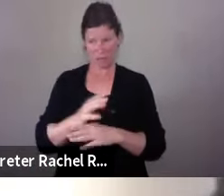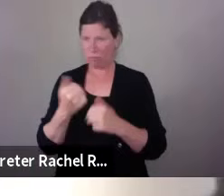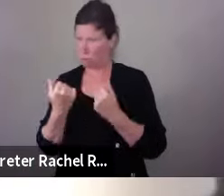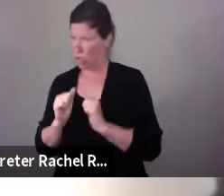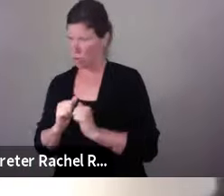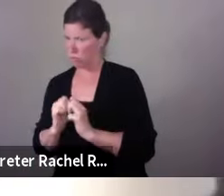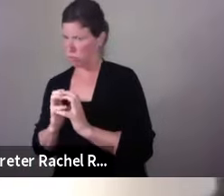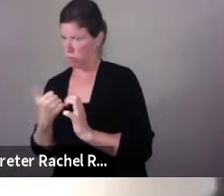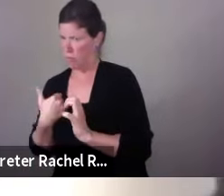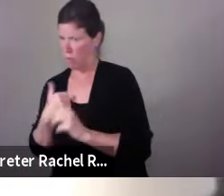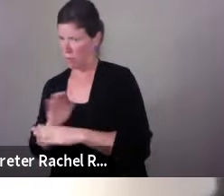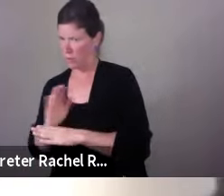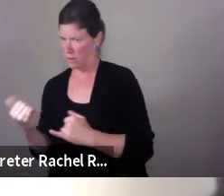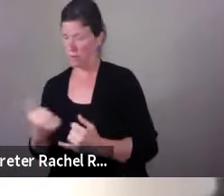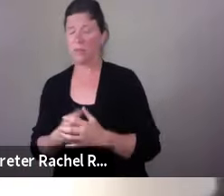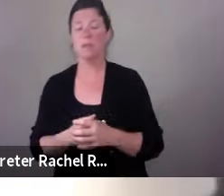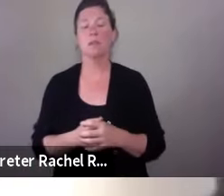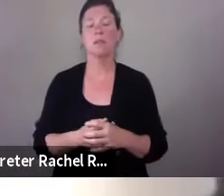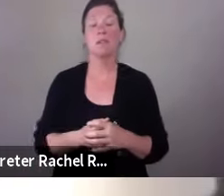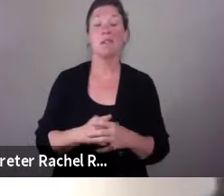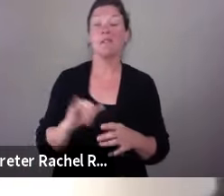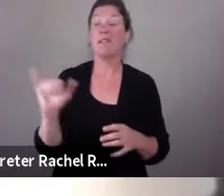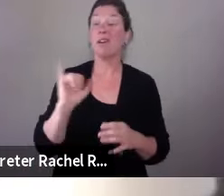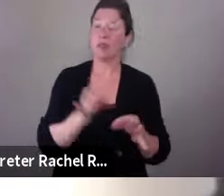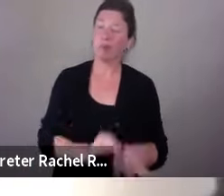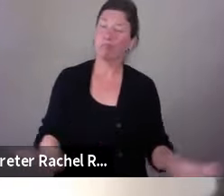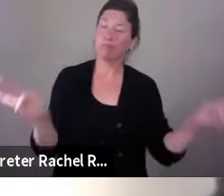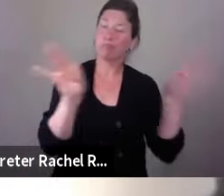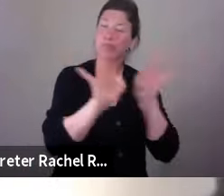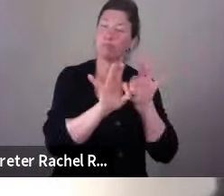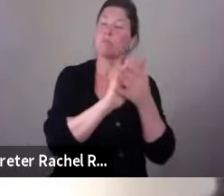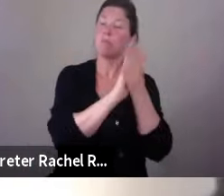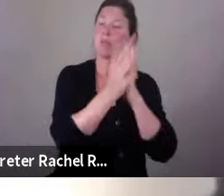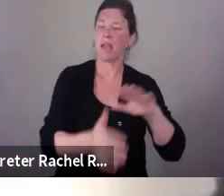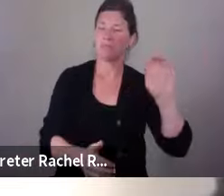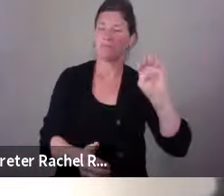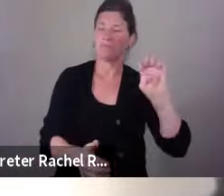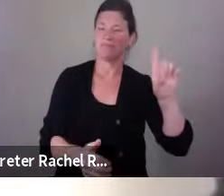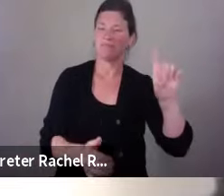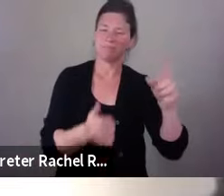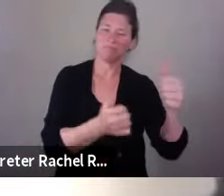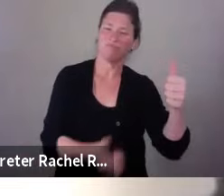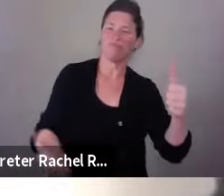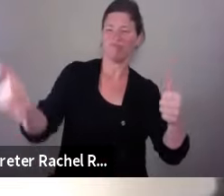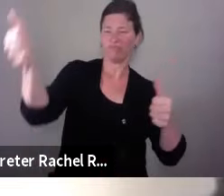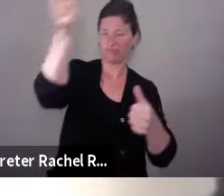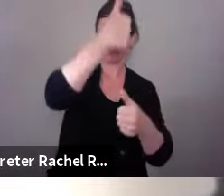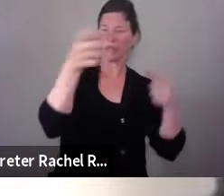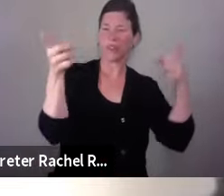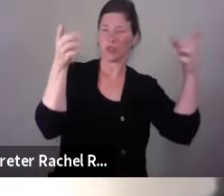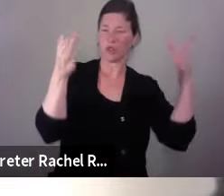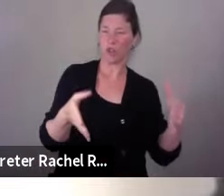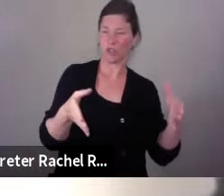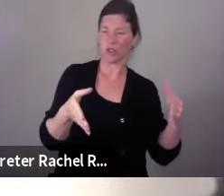just as equally important, me being an executive director of a 501c3 that